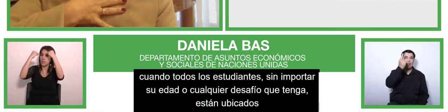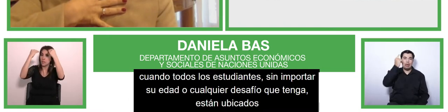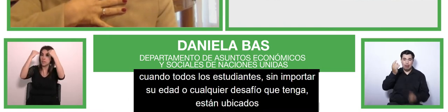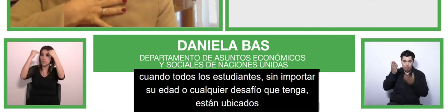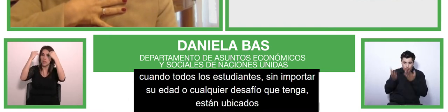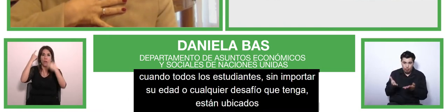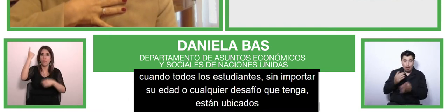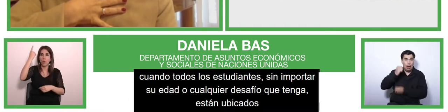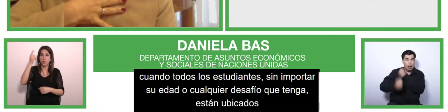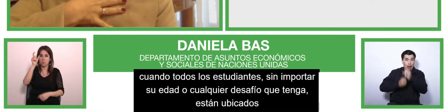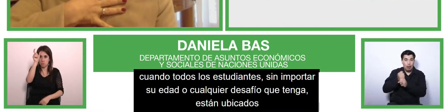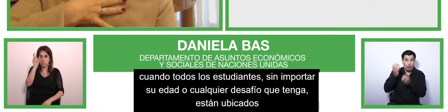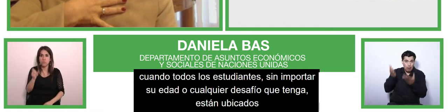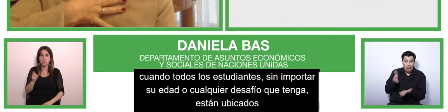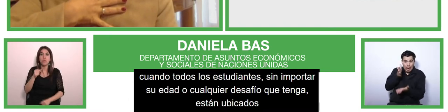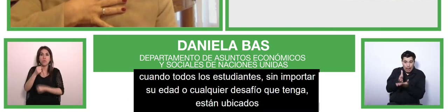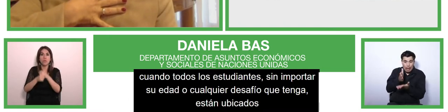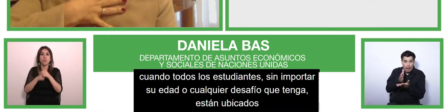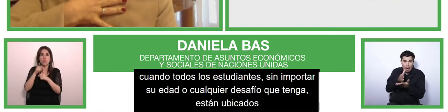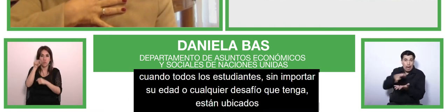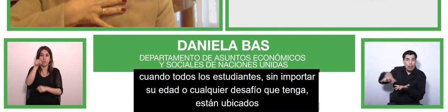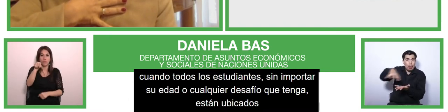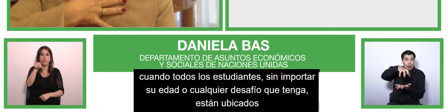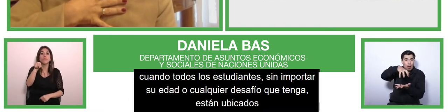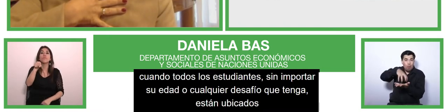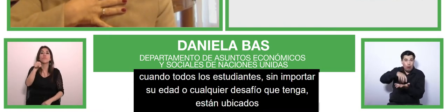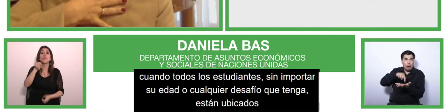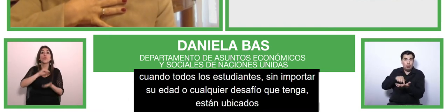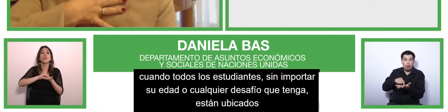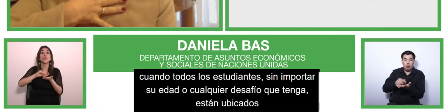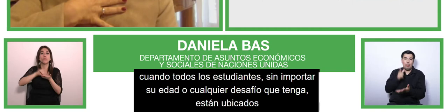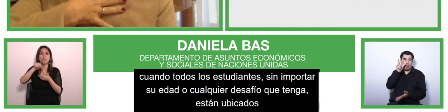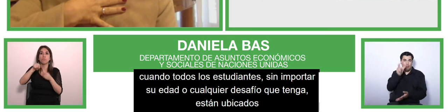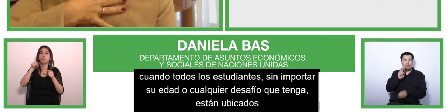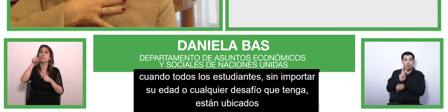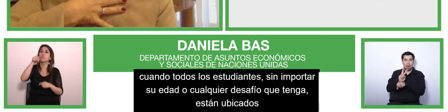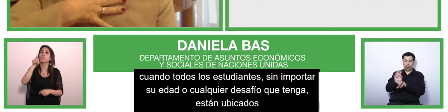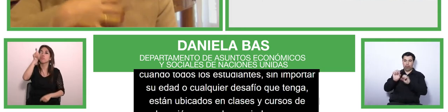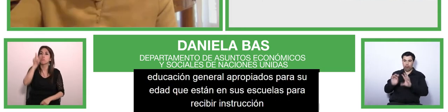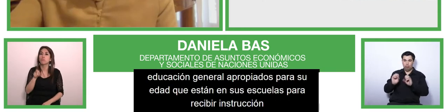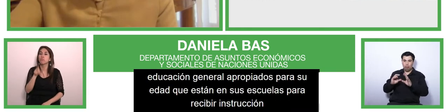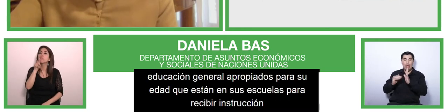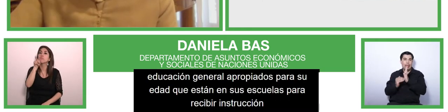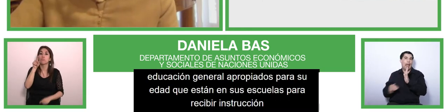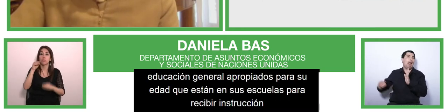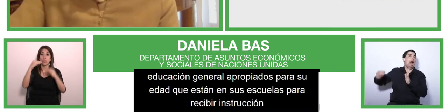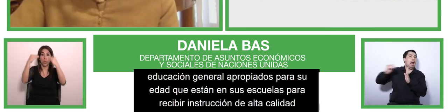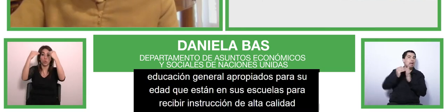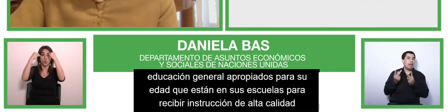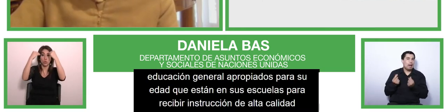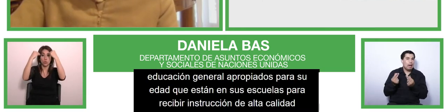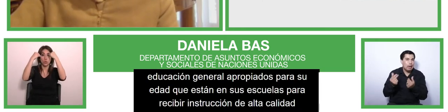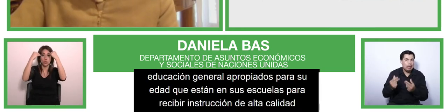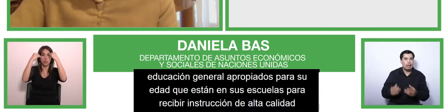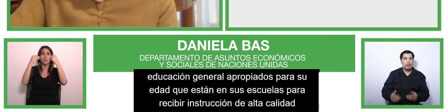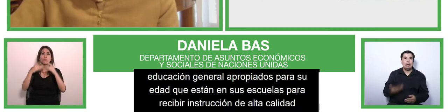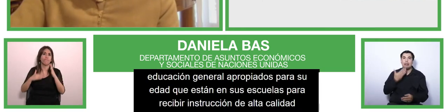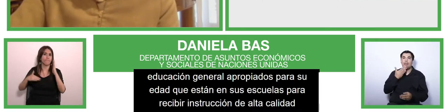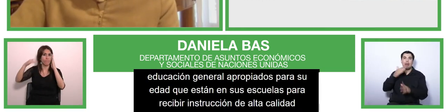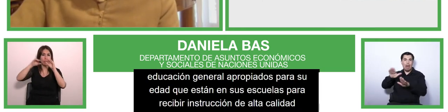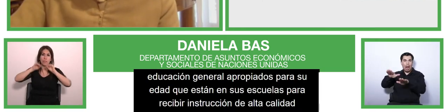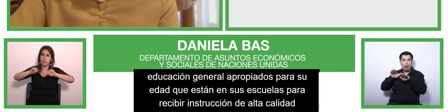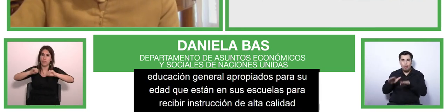high quality instructions interventions and supports that enable them to meet success